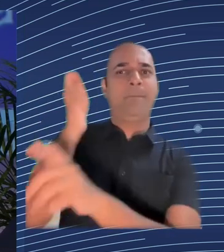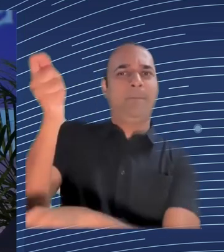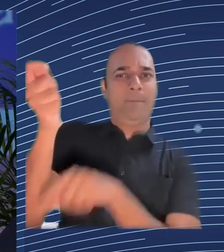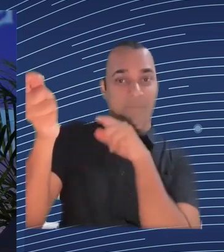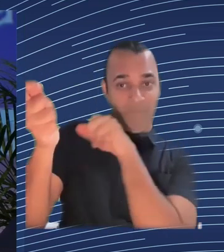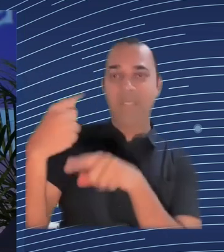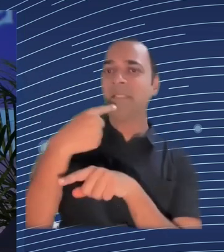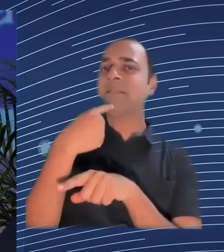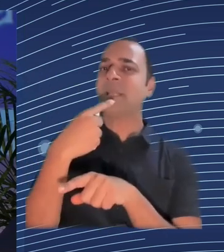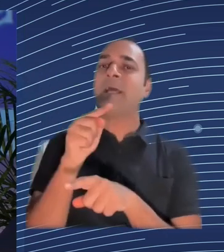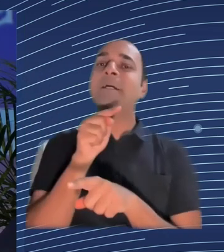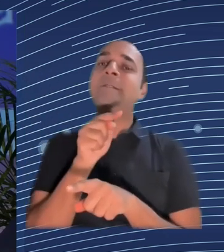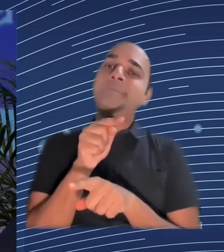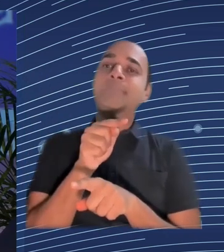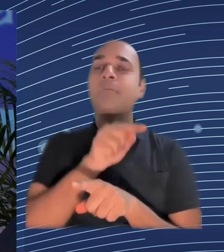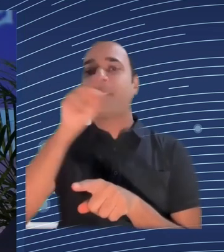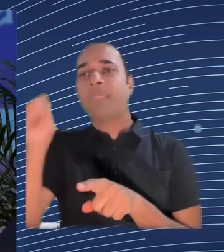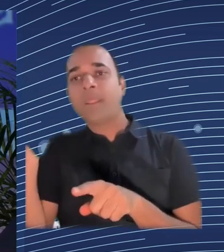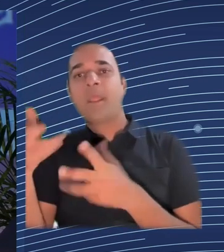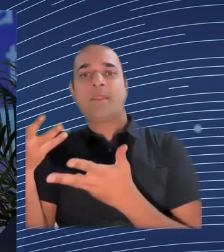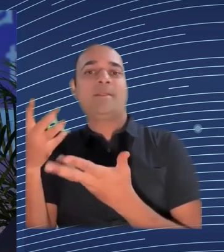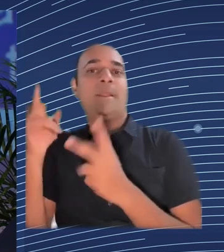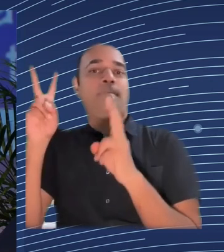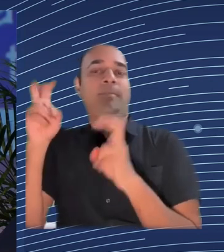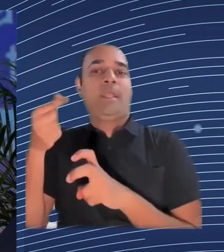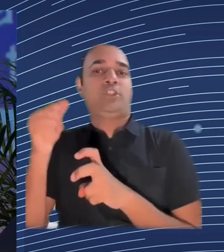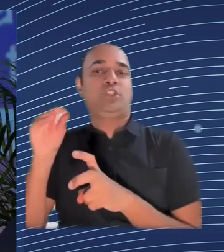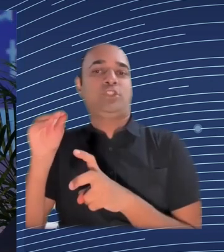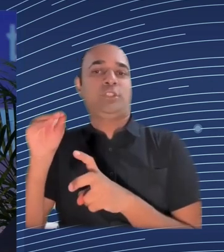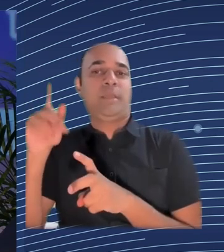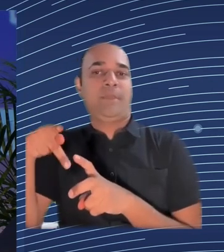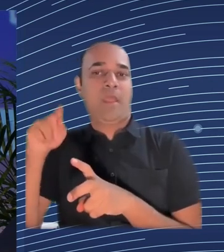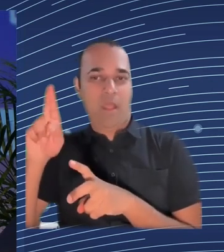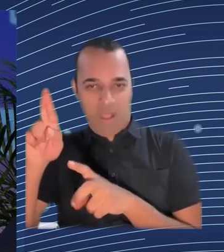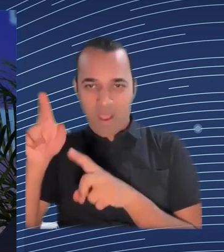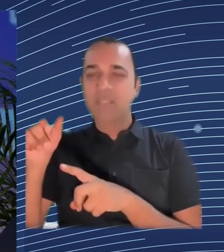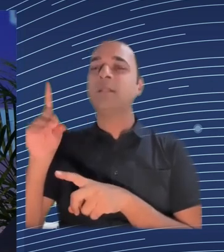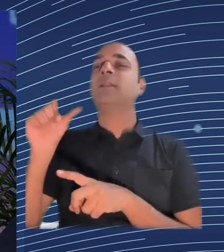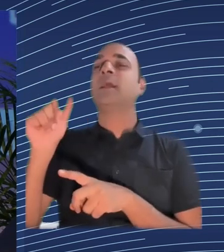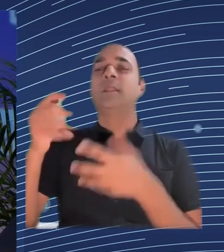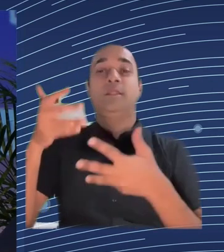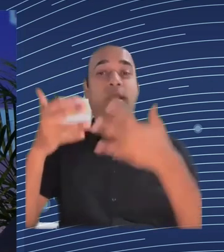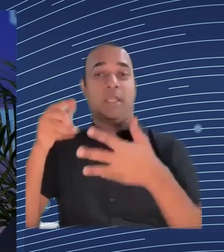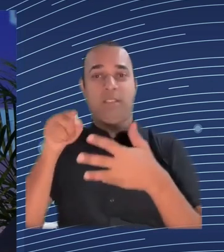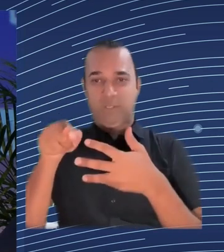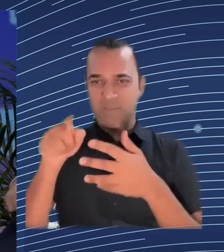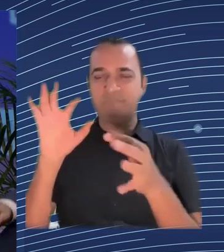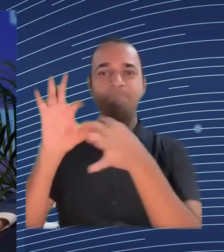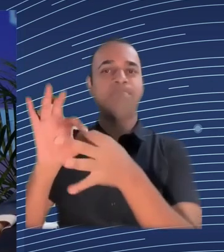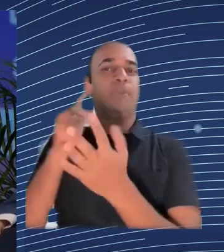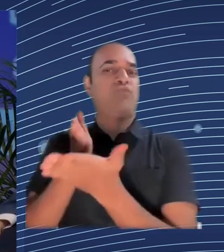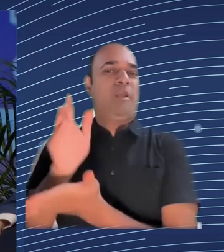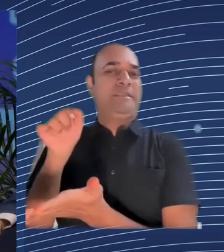hearken back to article 7 the European charter said this the point of data trust and this collective work is to